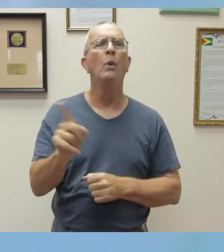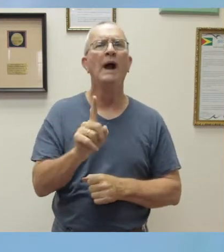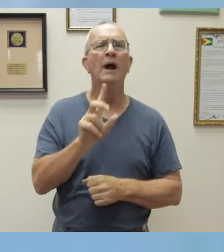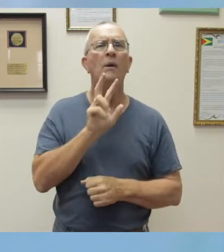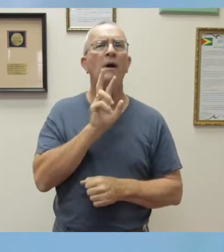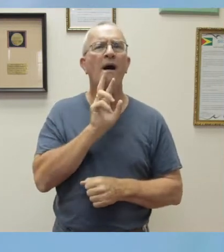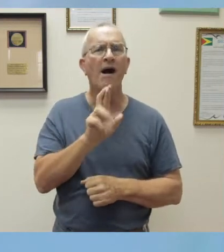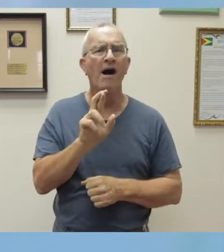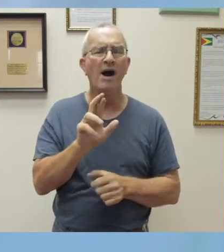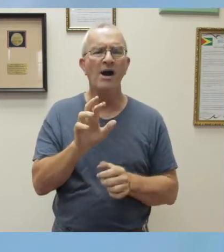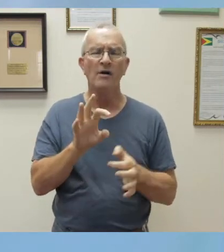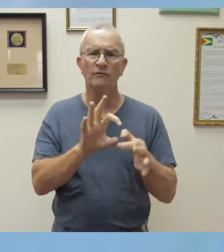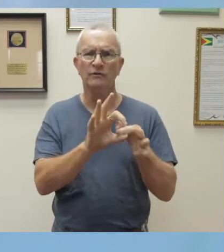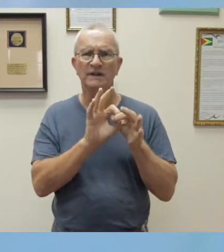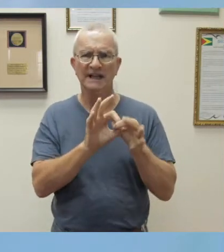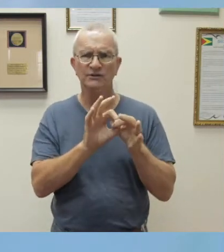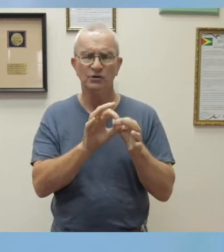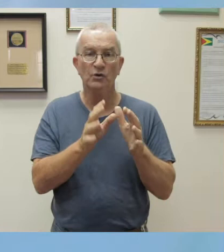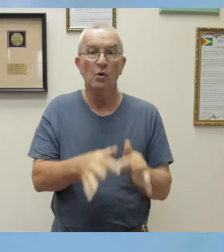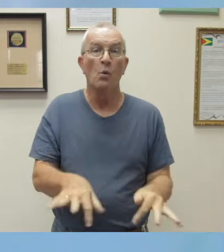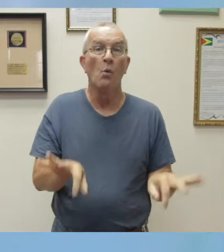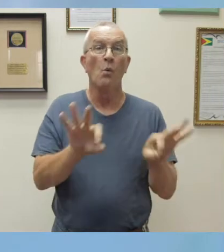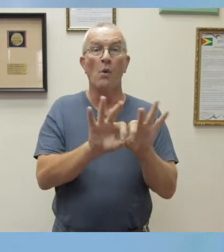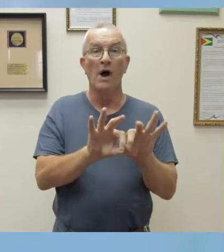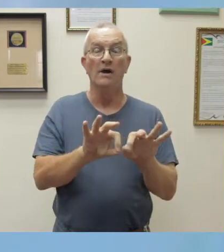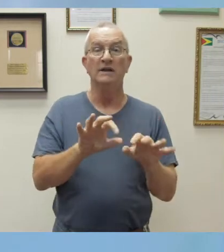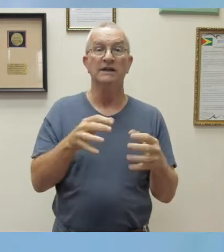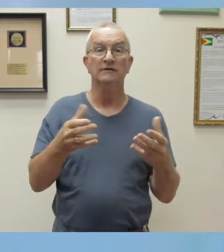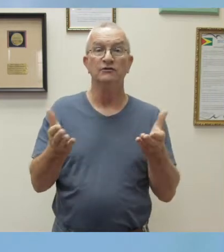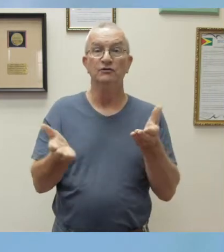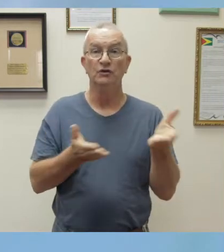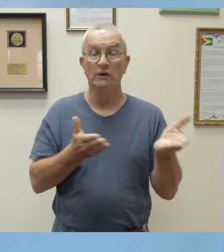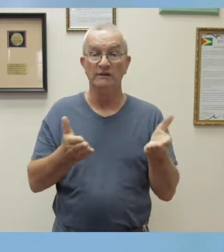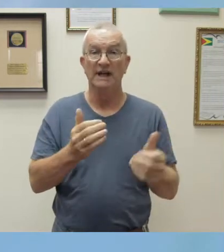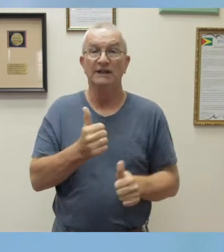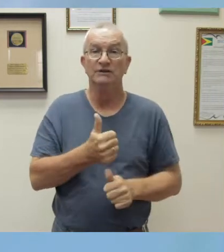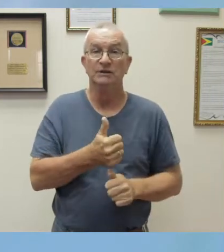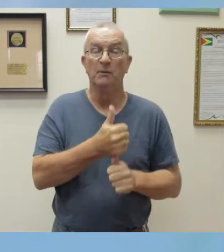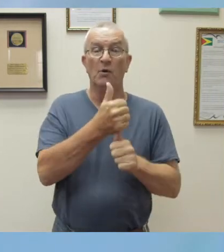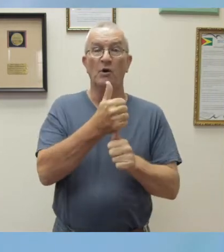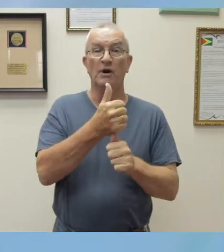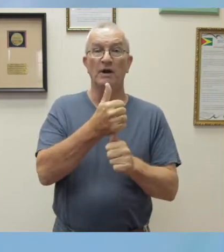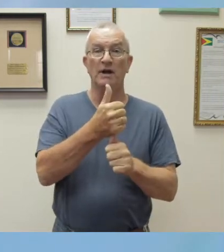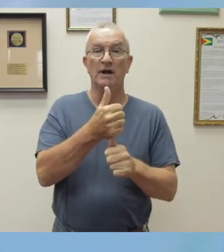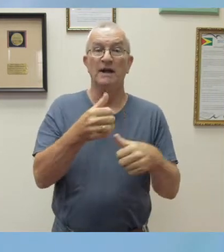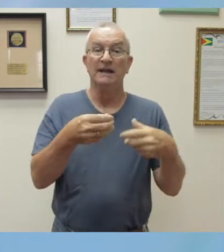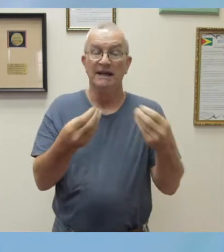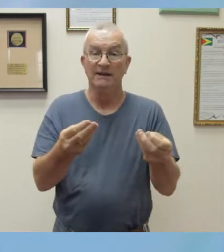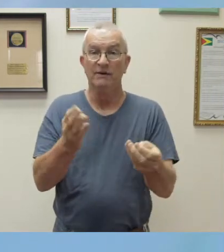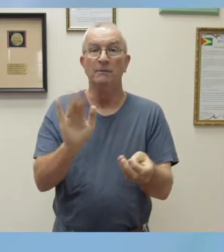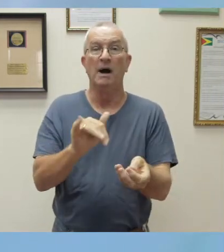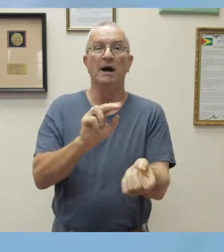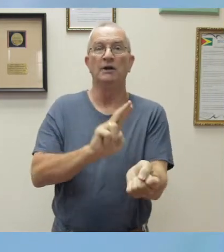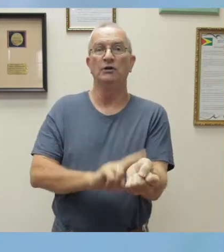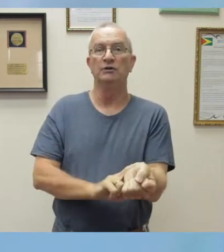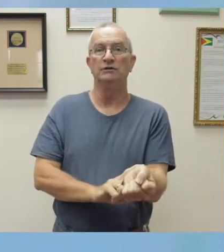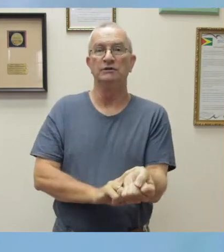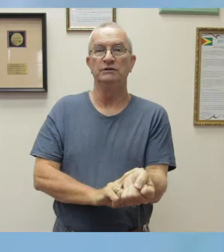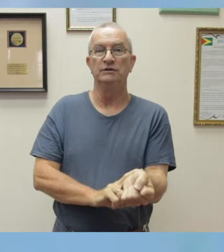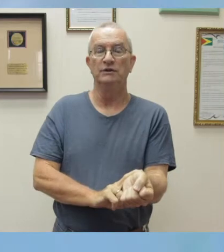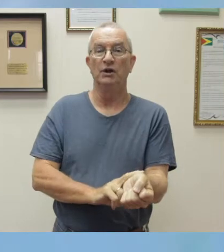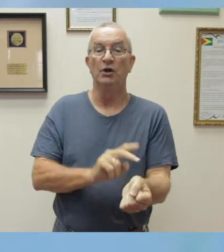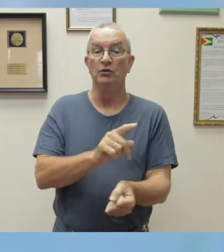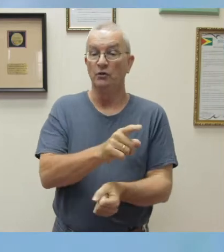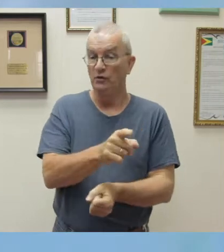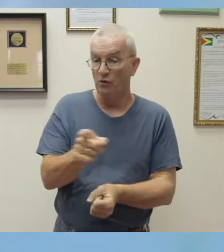the quality of service and support provided by our nurses to those who need them